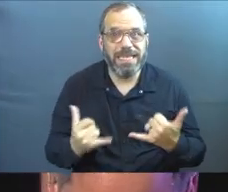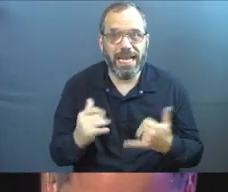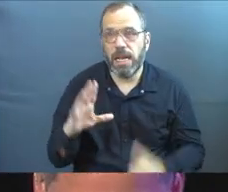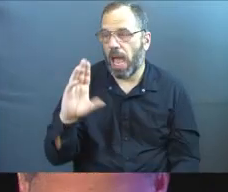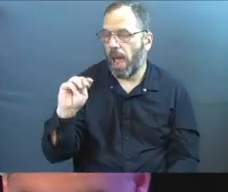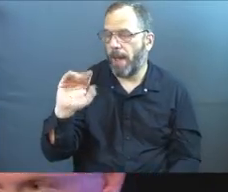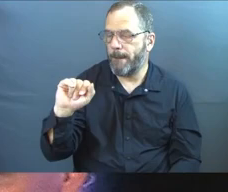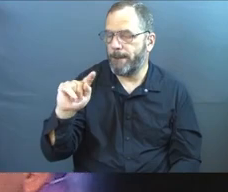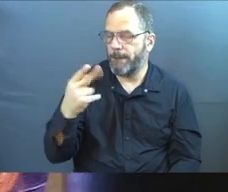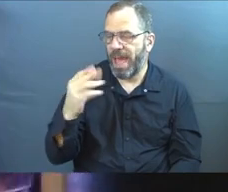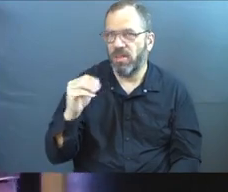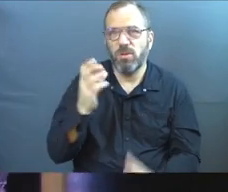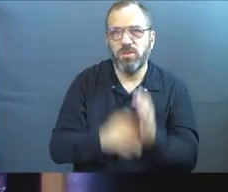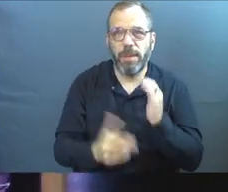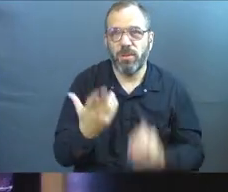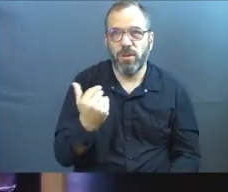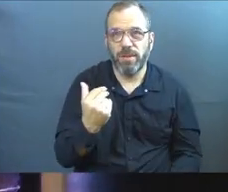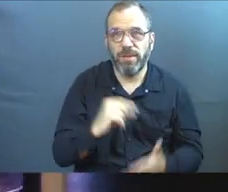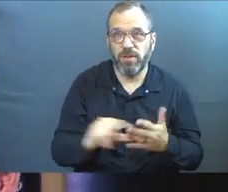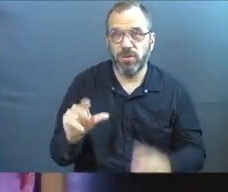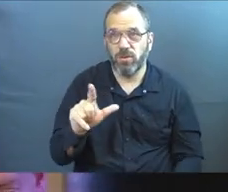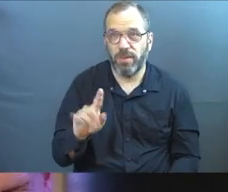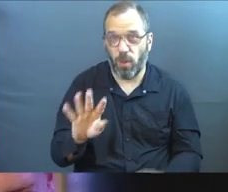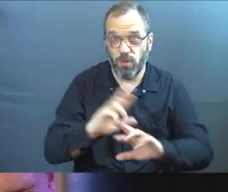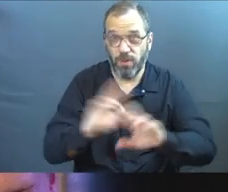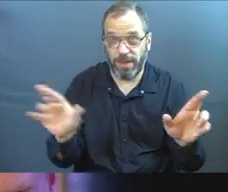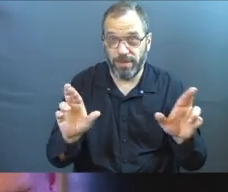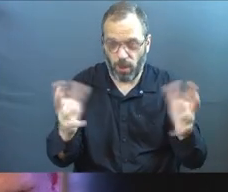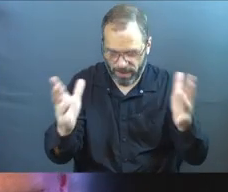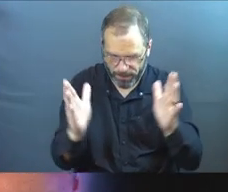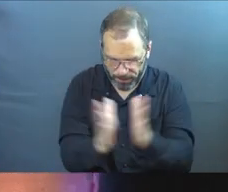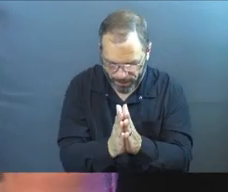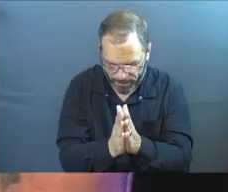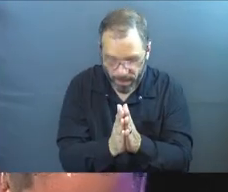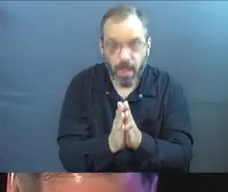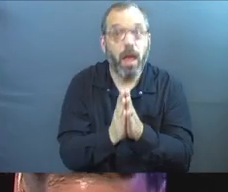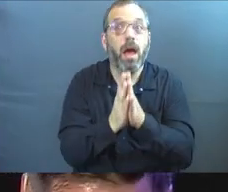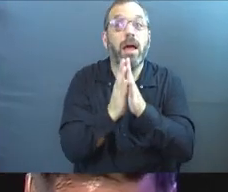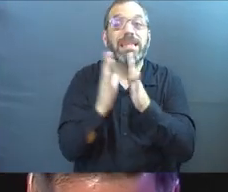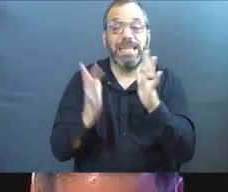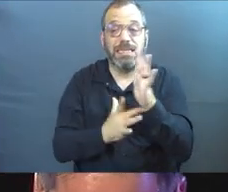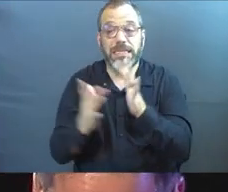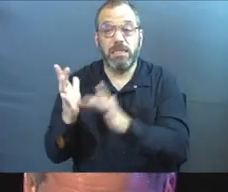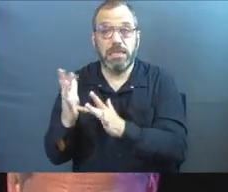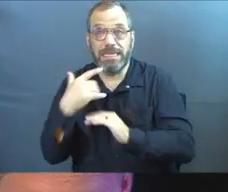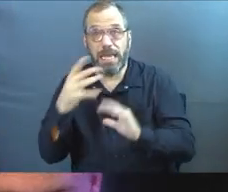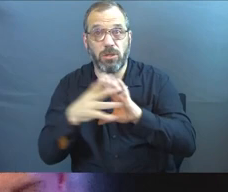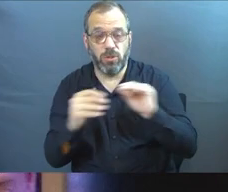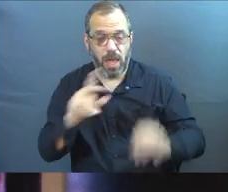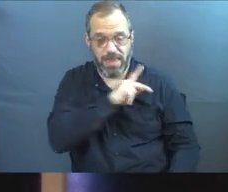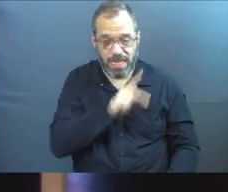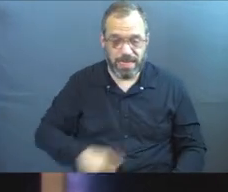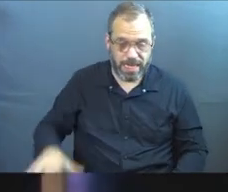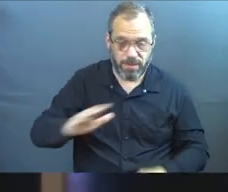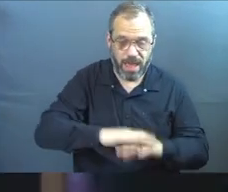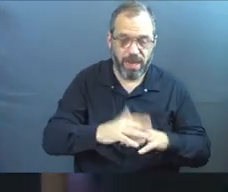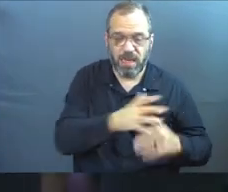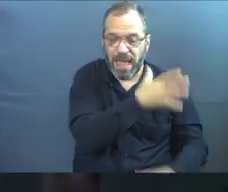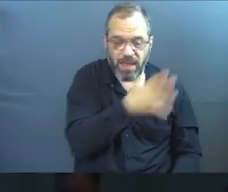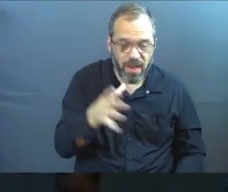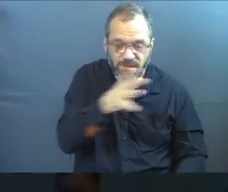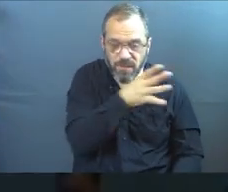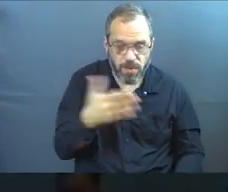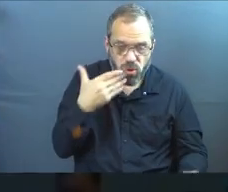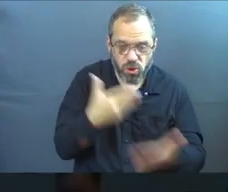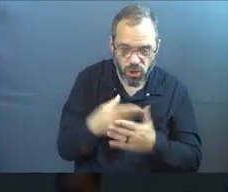Matthew 13 verse 24. Are you ready? Let's go. Here's another story that Jesus told. The kingdom of heaven is like a farmer who